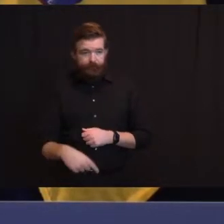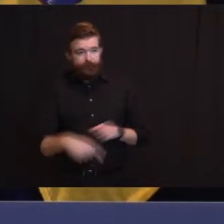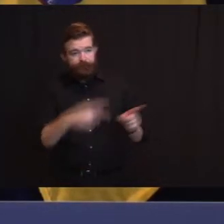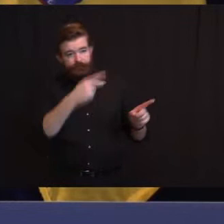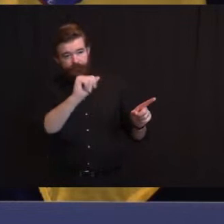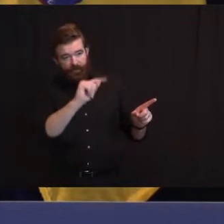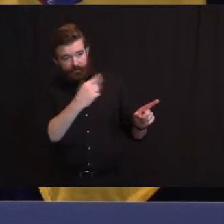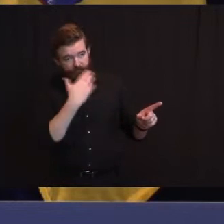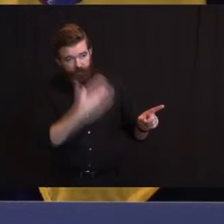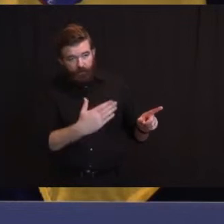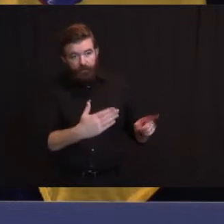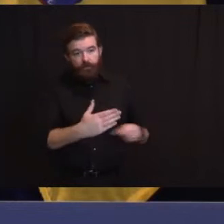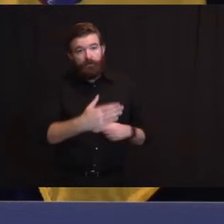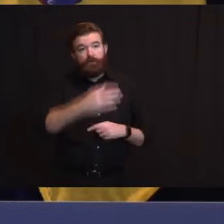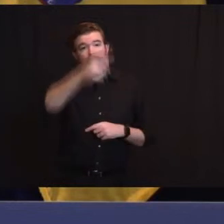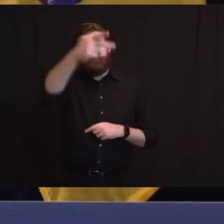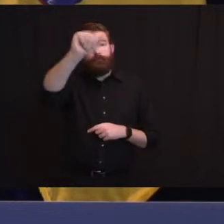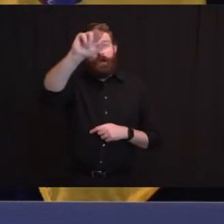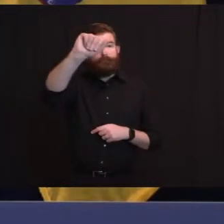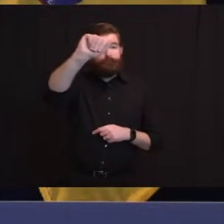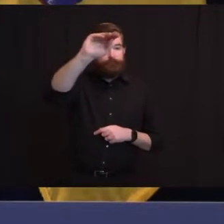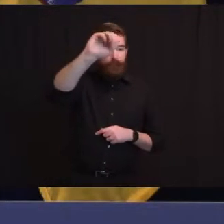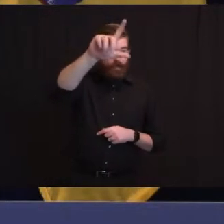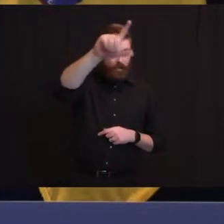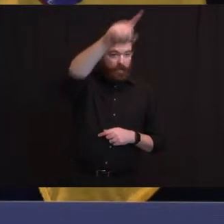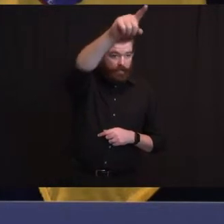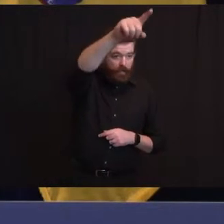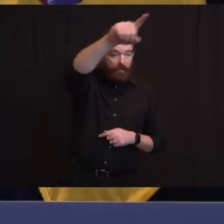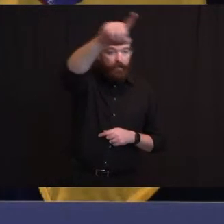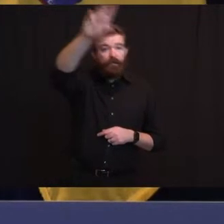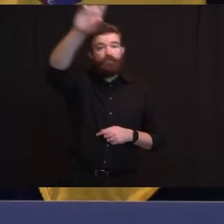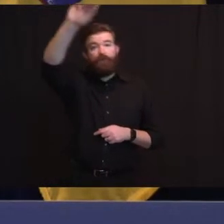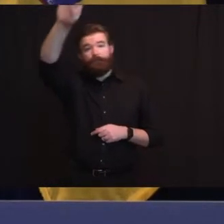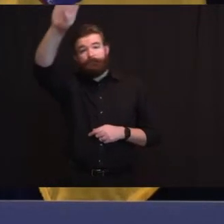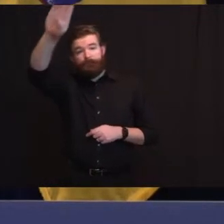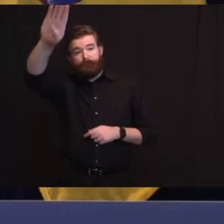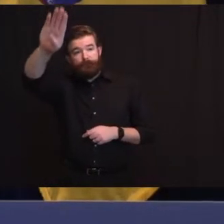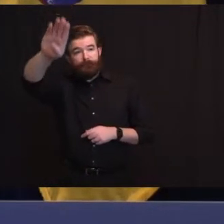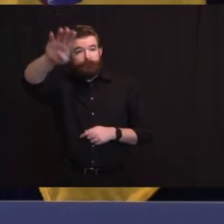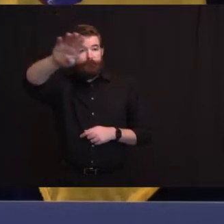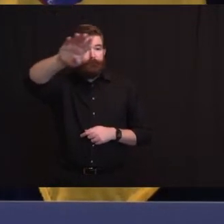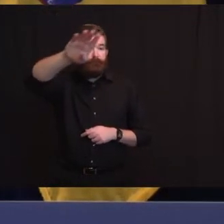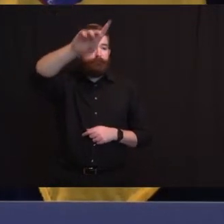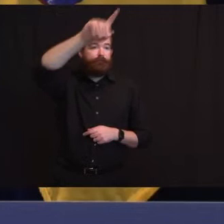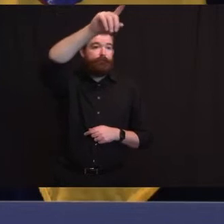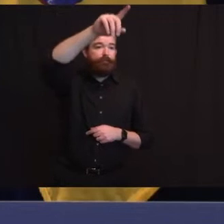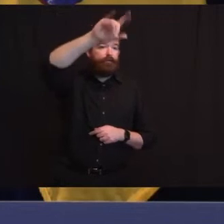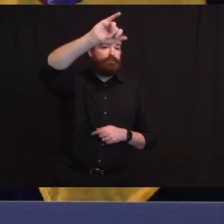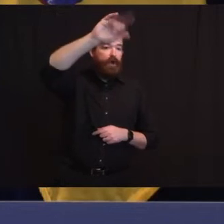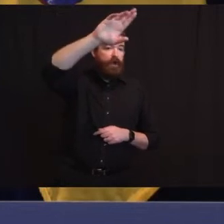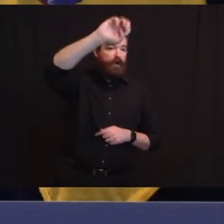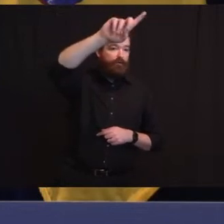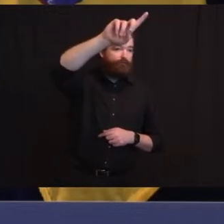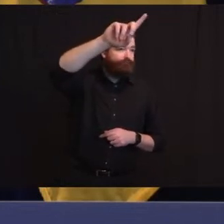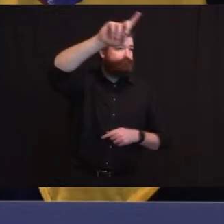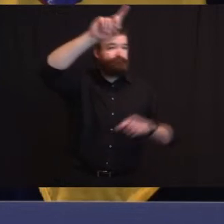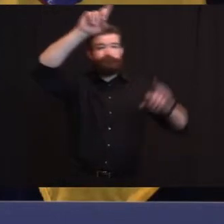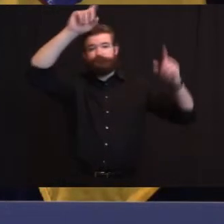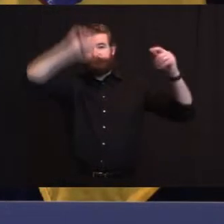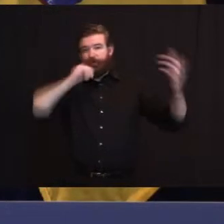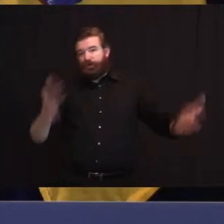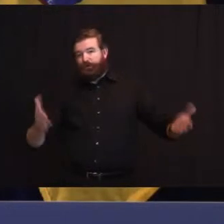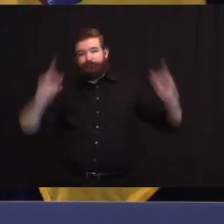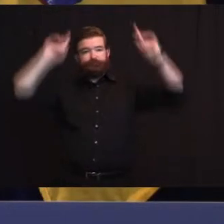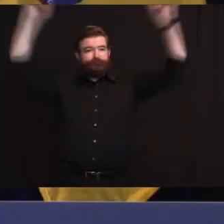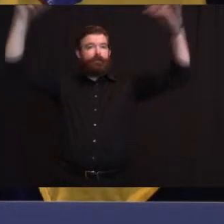Paramel Rob and Jared who are remote helped us out today so I want to thank them Mahan again tomorrow